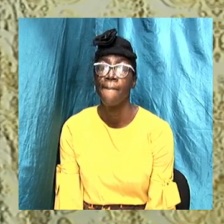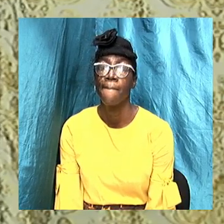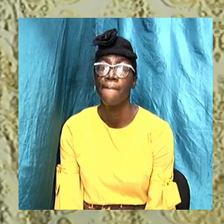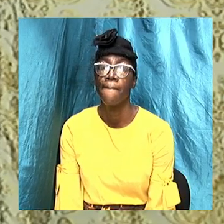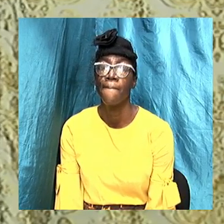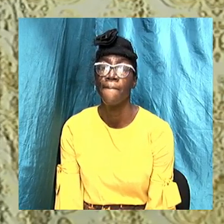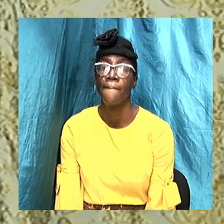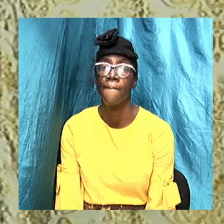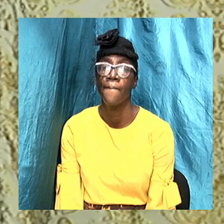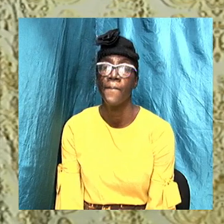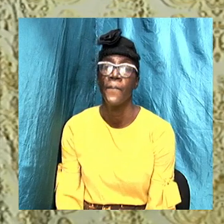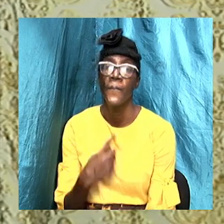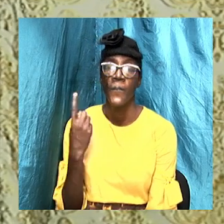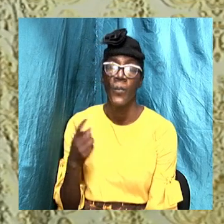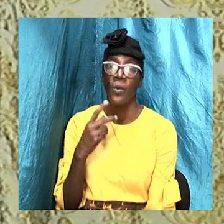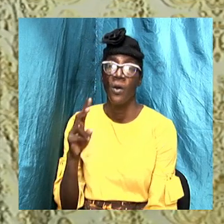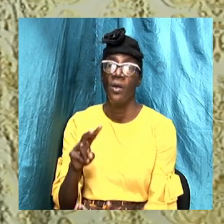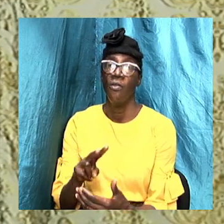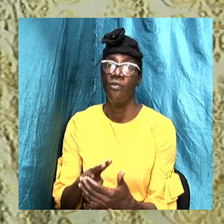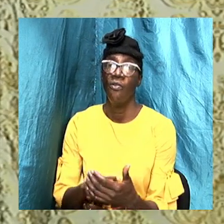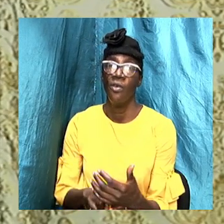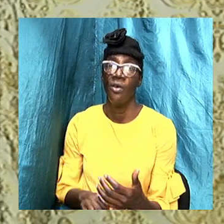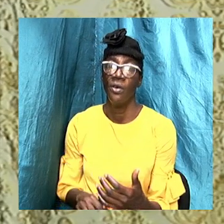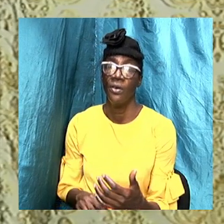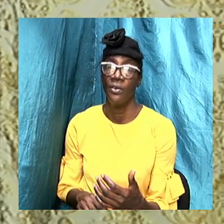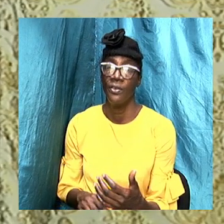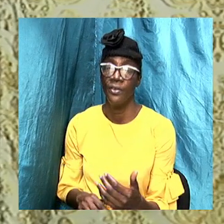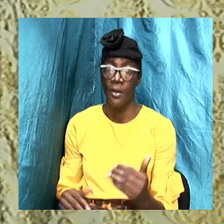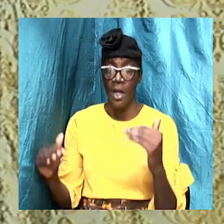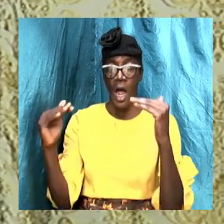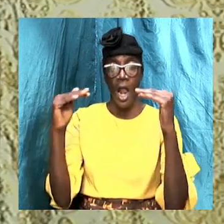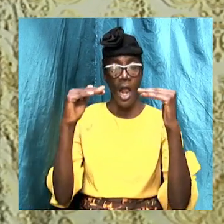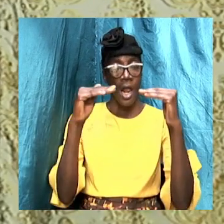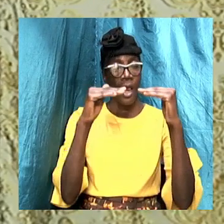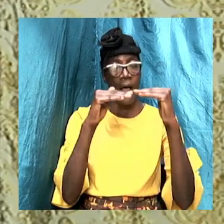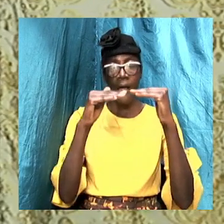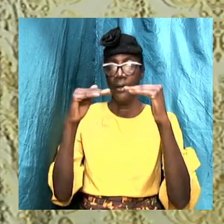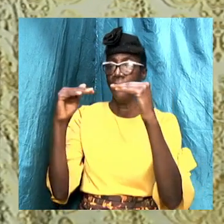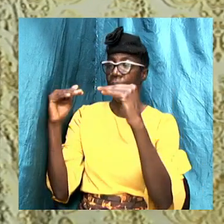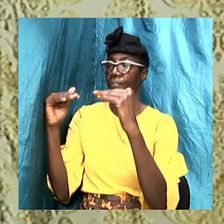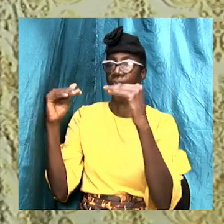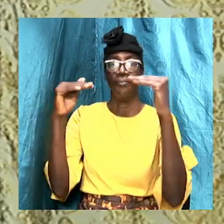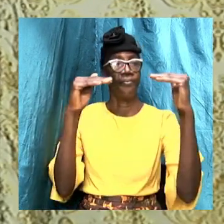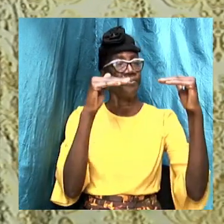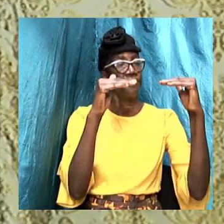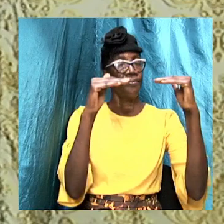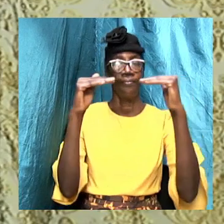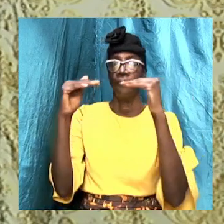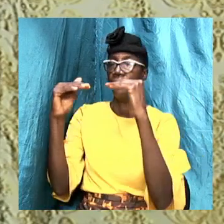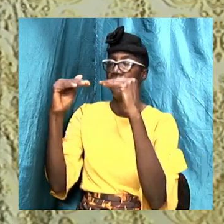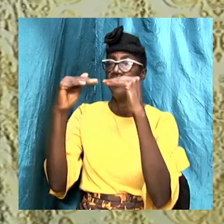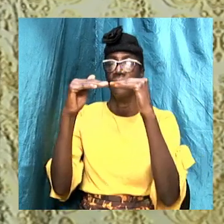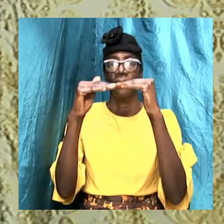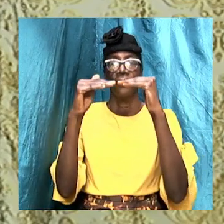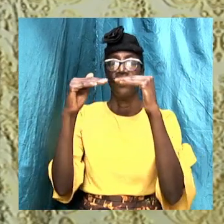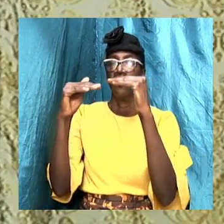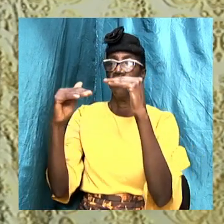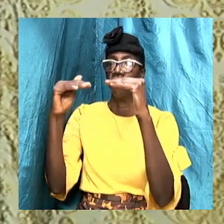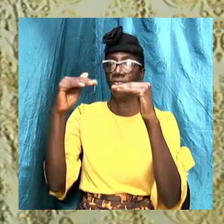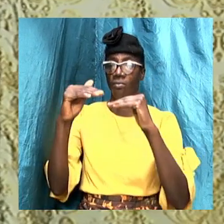so the only verse in scripture so we say line up on line precept upon precept line up on line